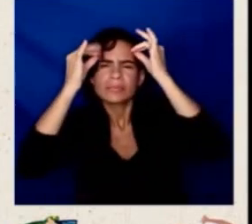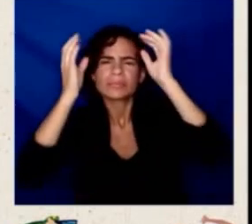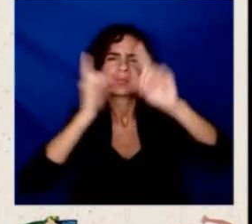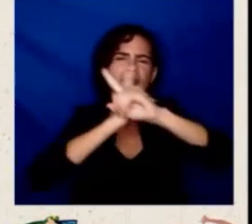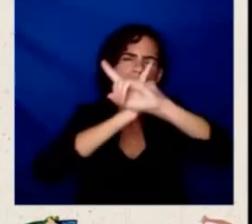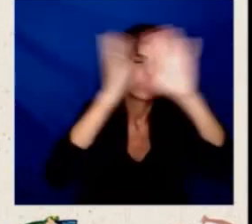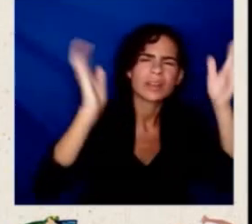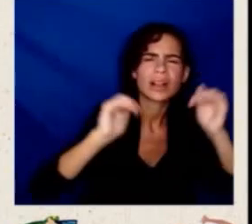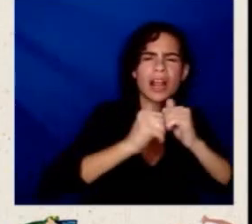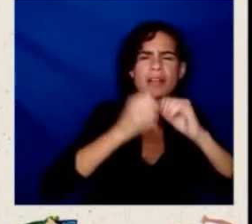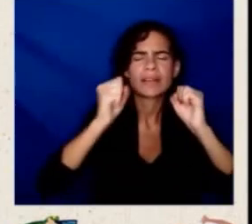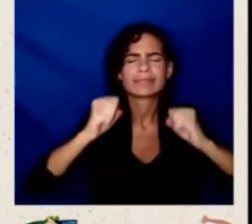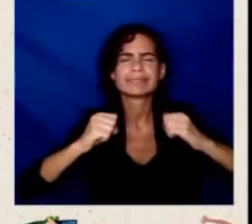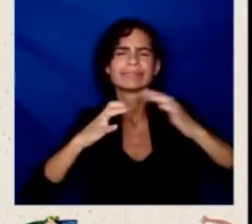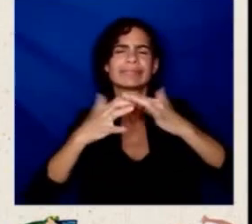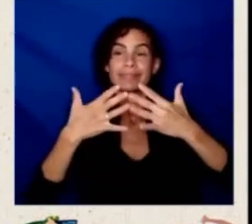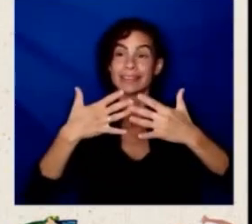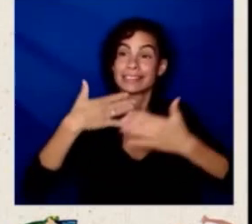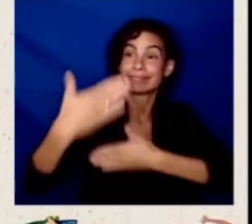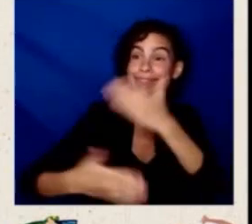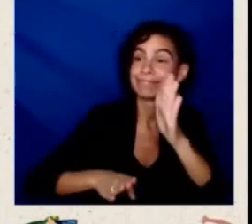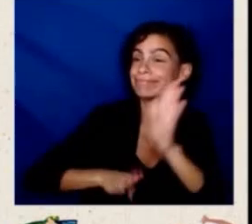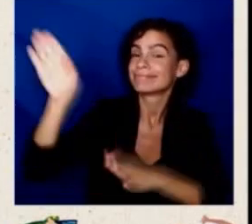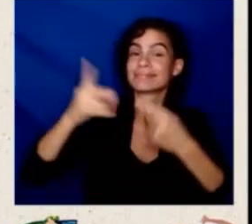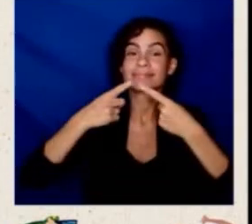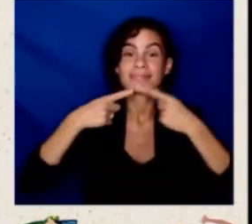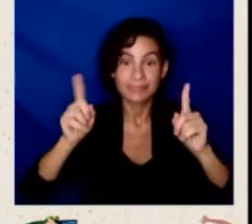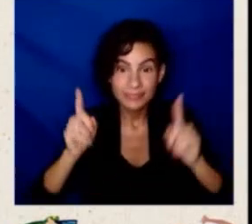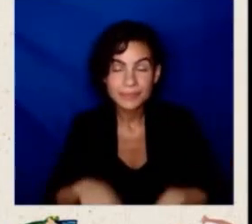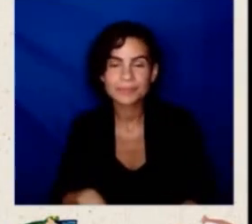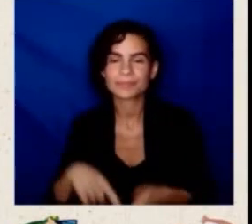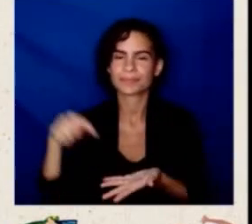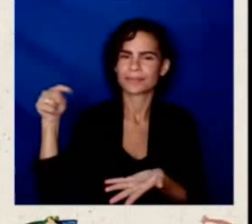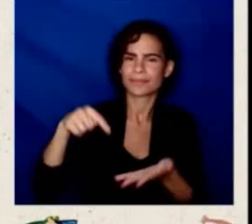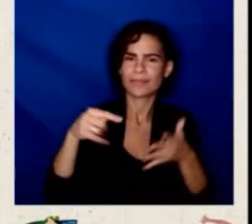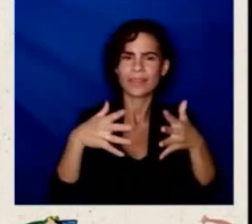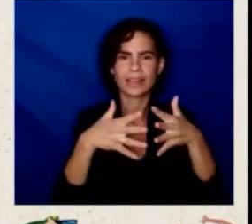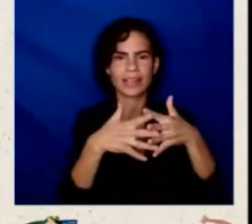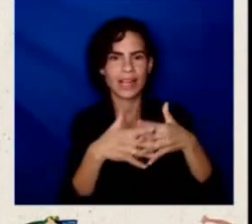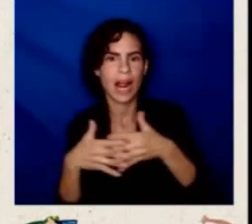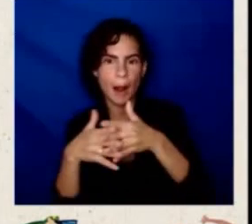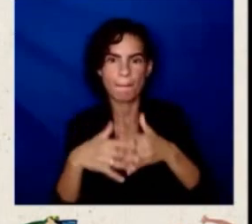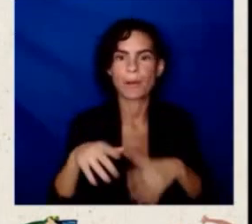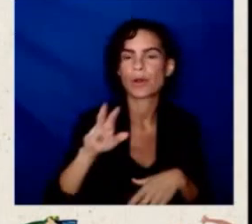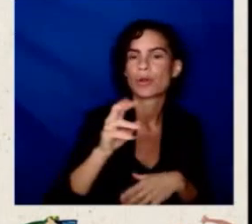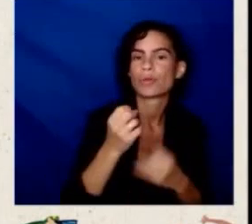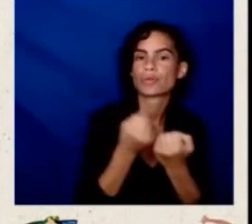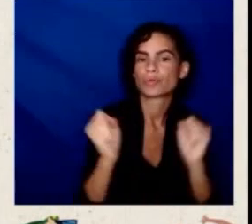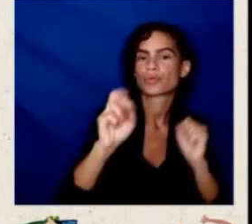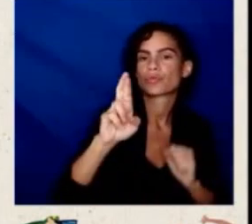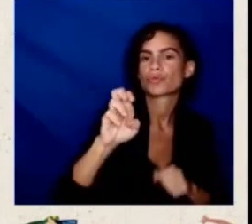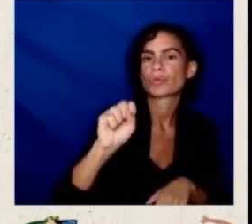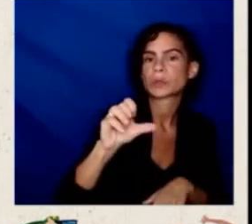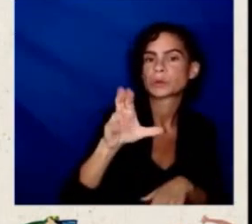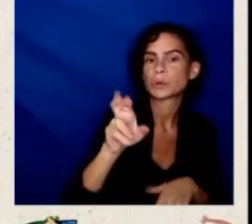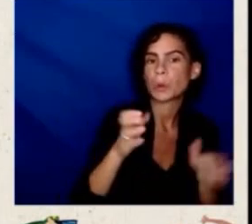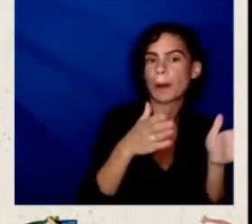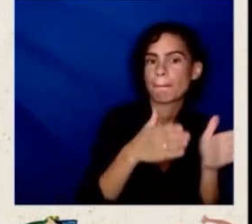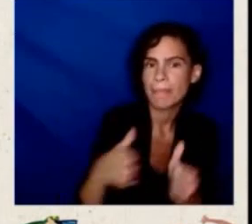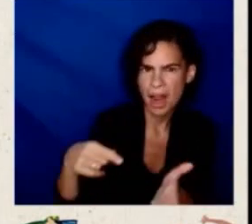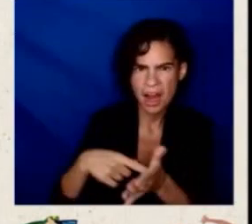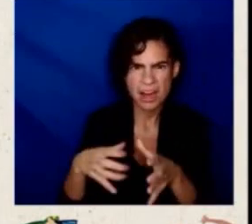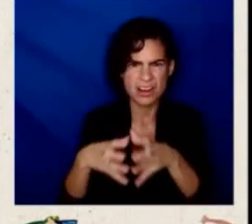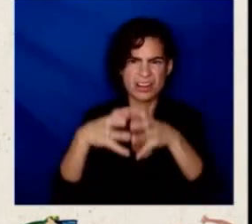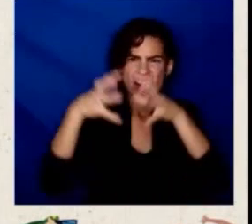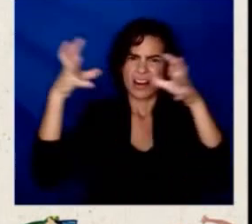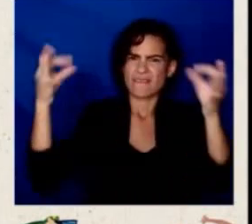be able to implement American Rescue Plan, which included over $60 billion in support for our small businesses, additional PPP, our patient